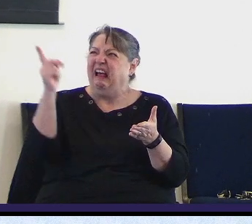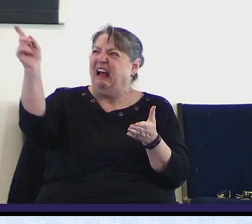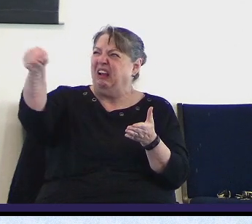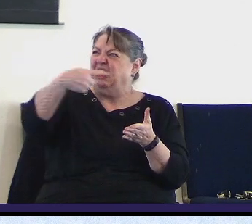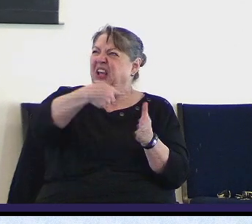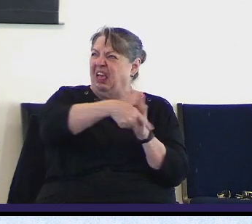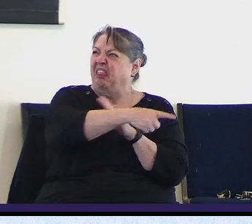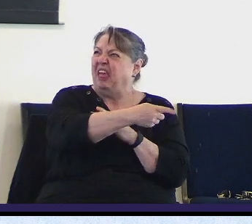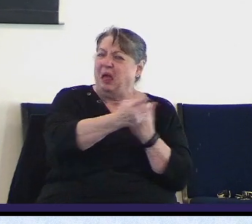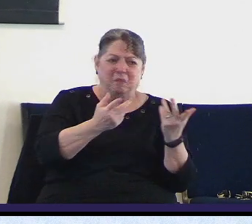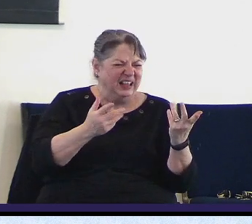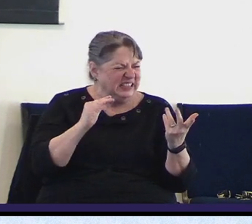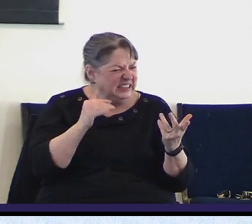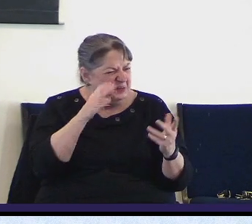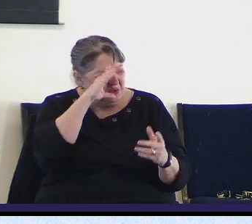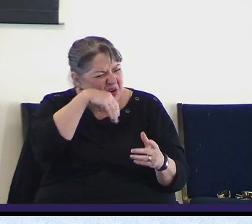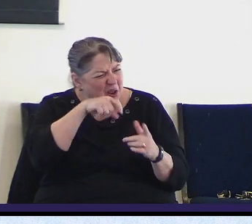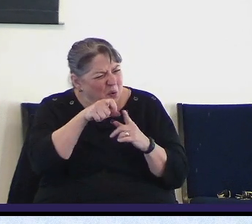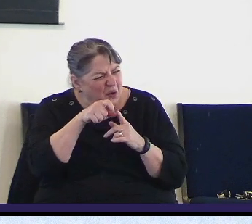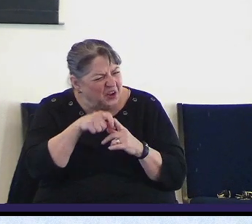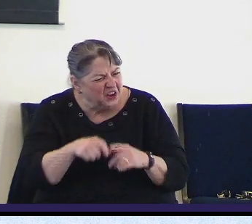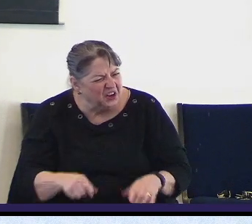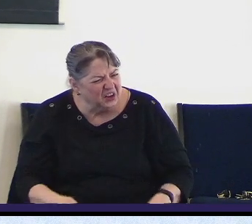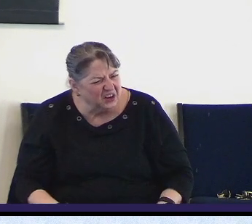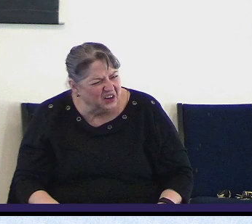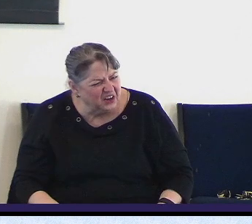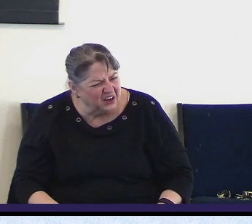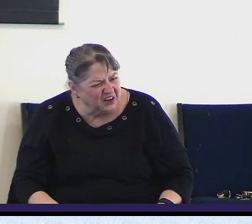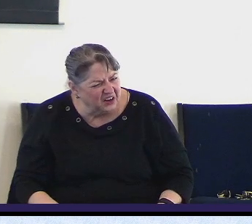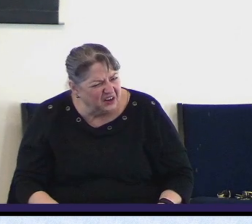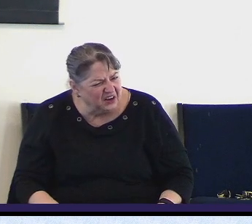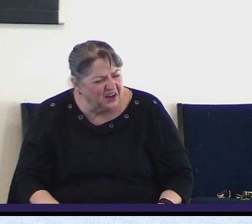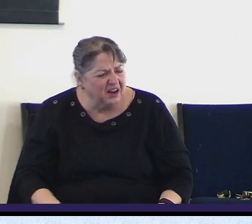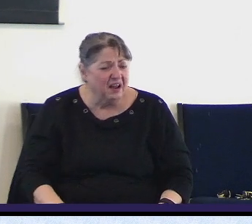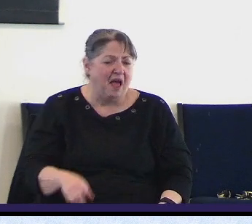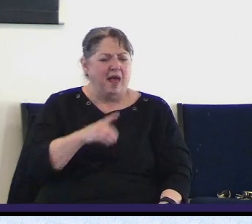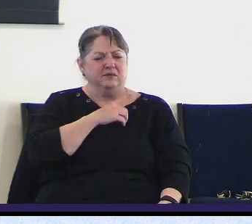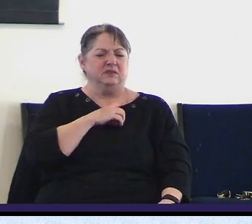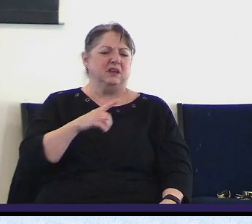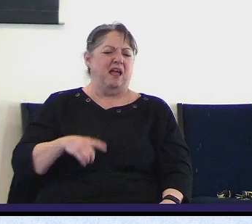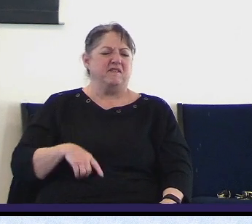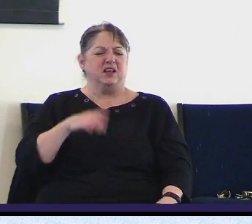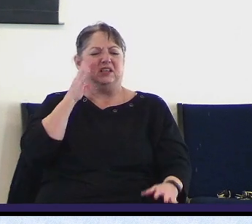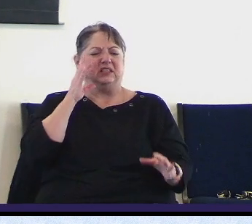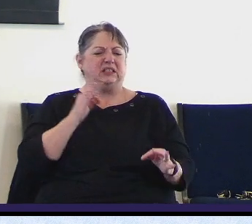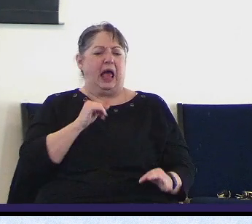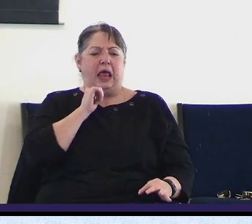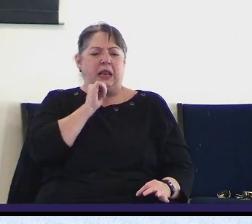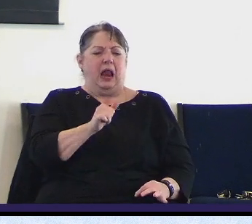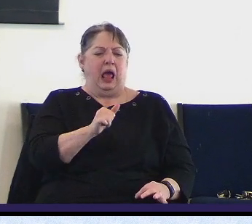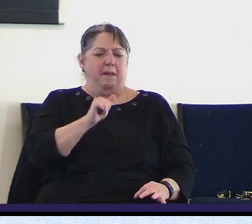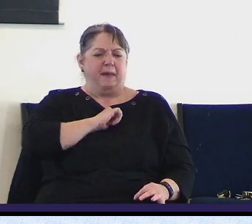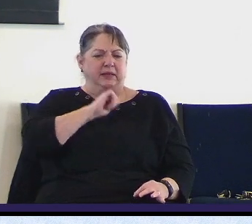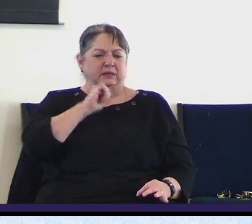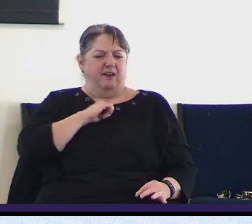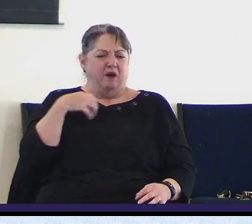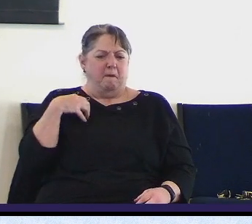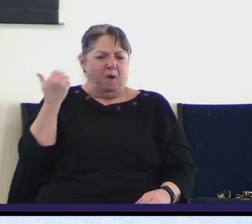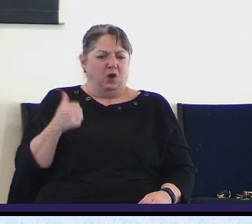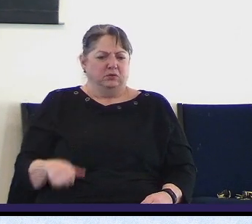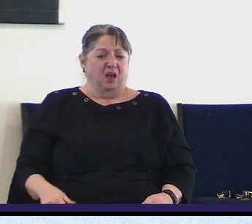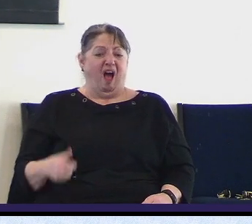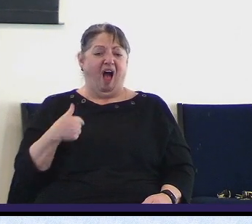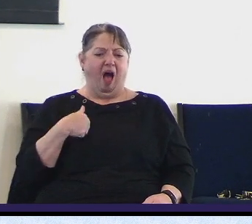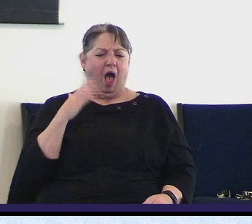into his own hand David could have easily said you know I'm going to go out there and get rid of them one after the other I'm going